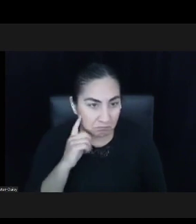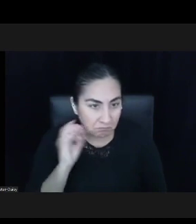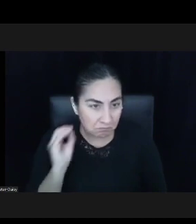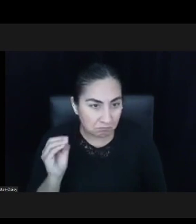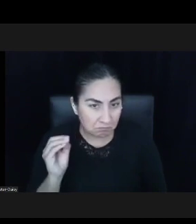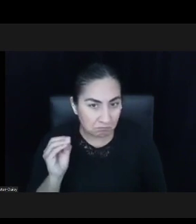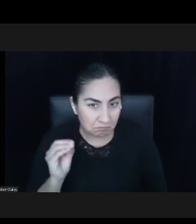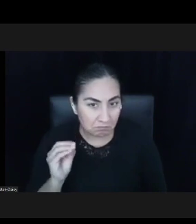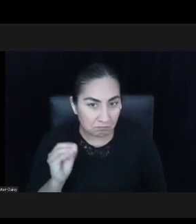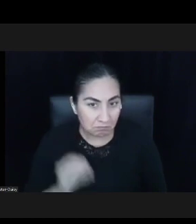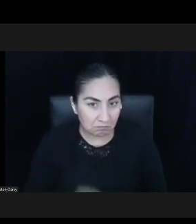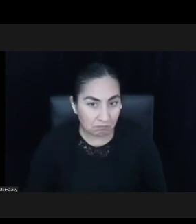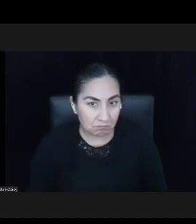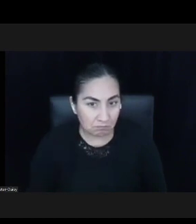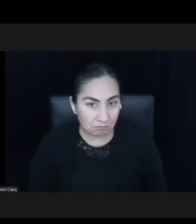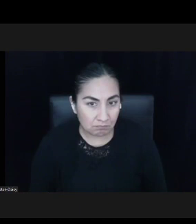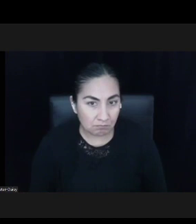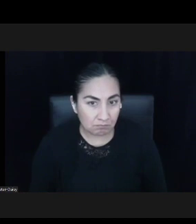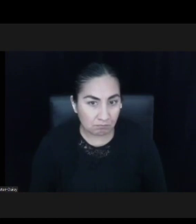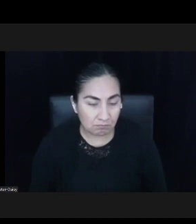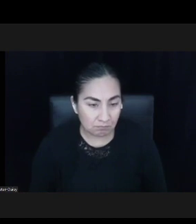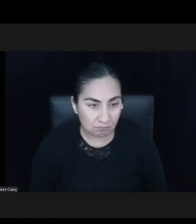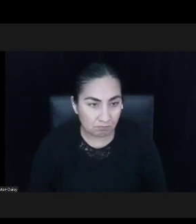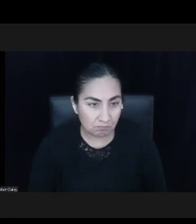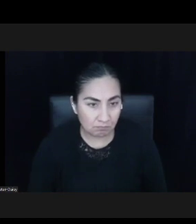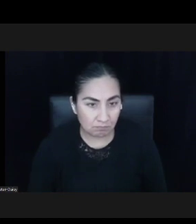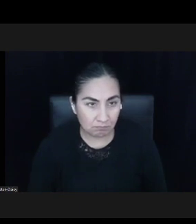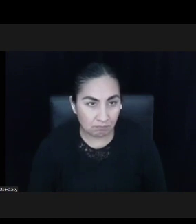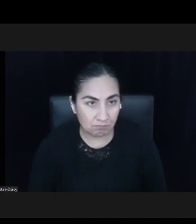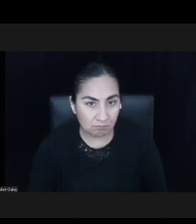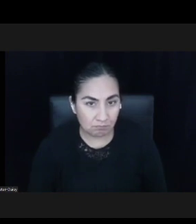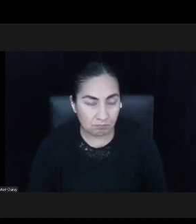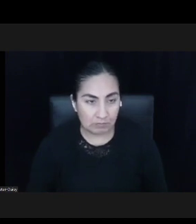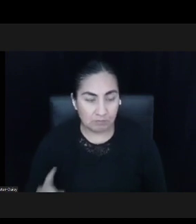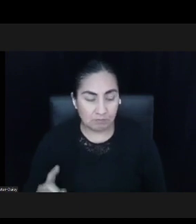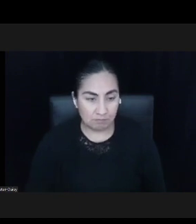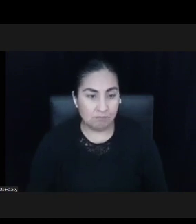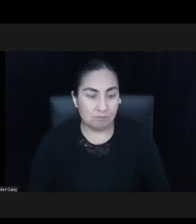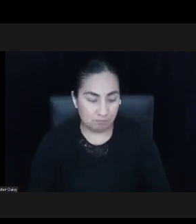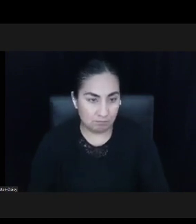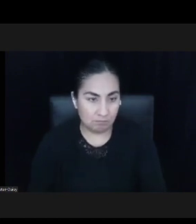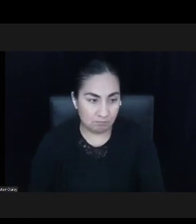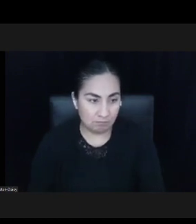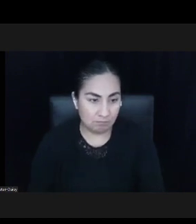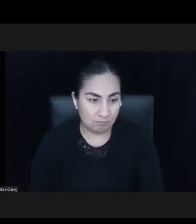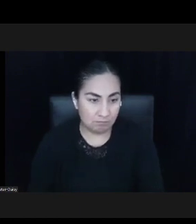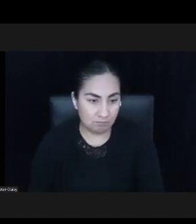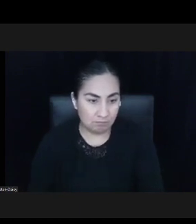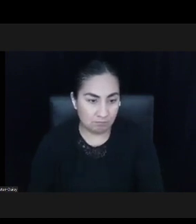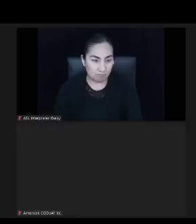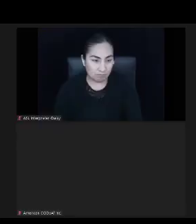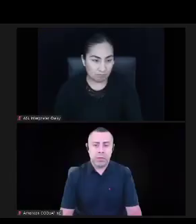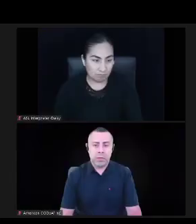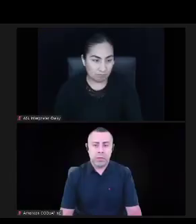Please, ladies and gentlemen, we seem to have lost the audio for the presenters. I'll get that right back. Hold on.